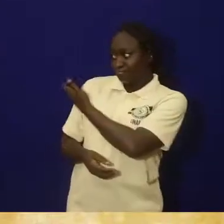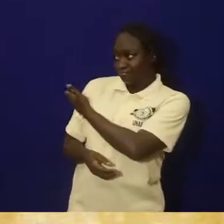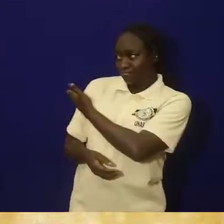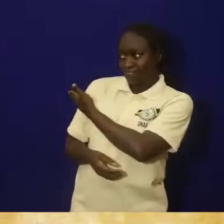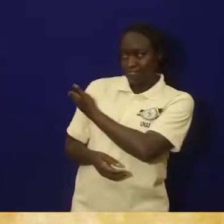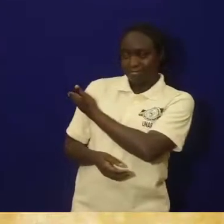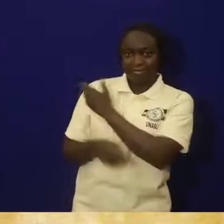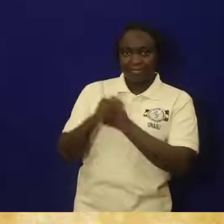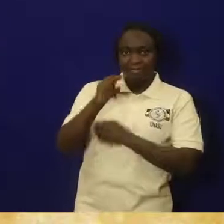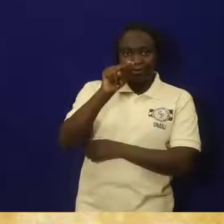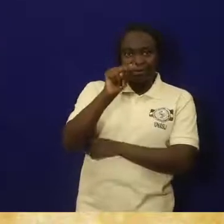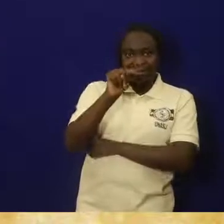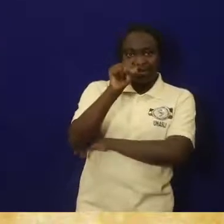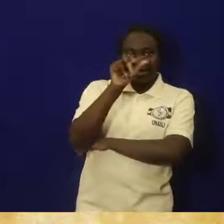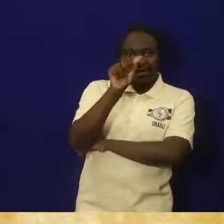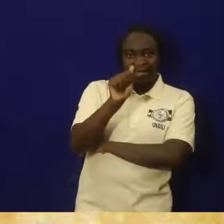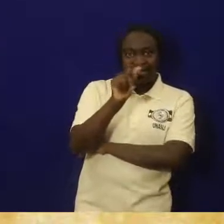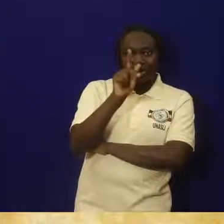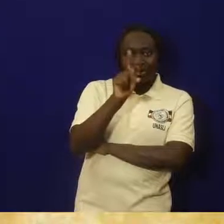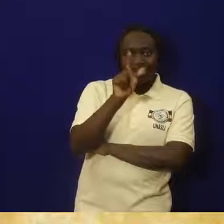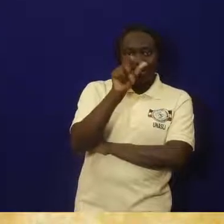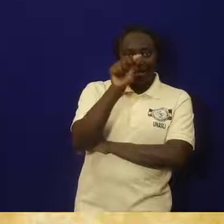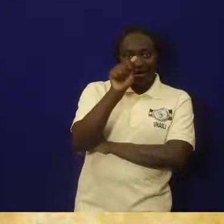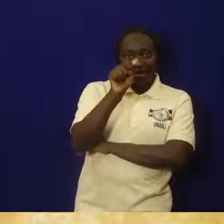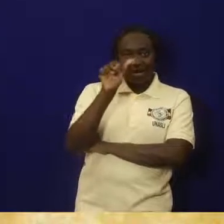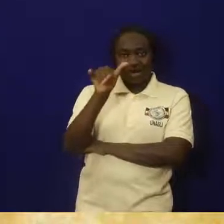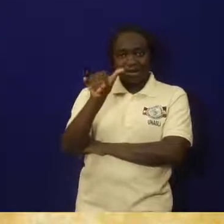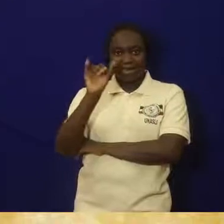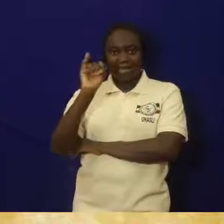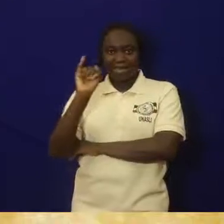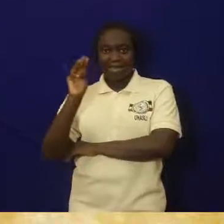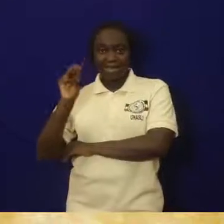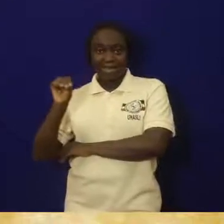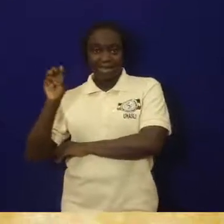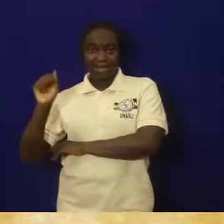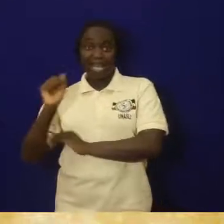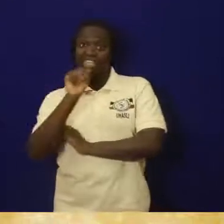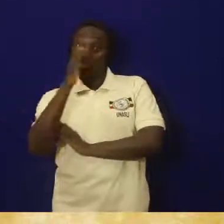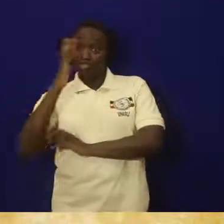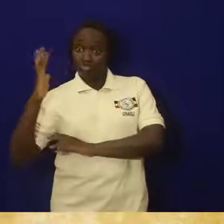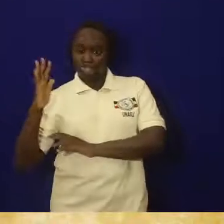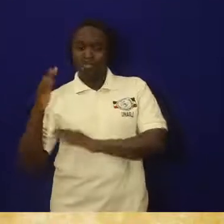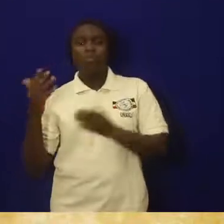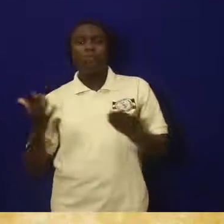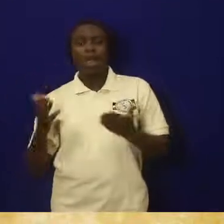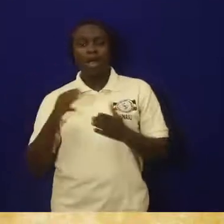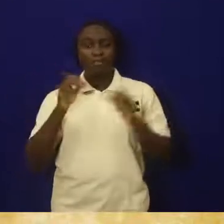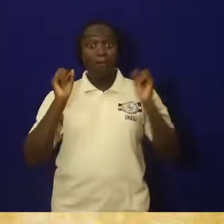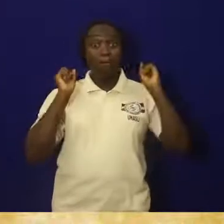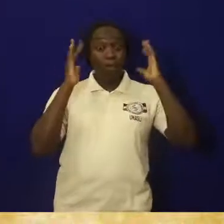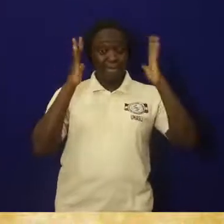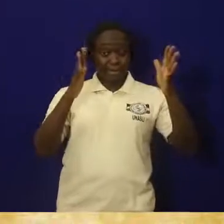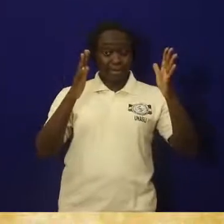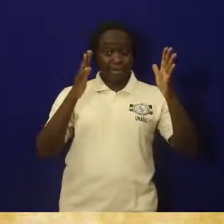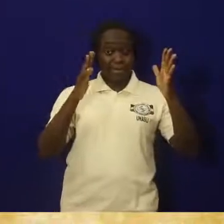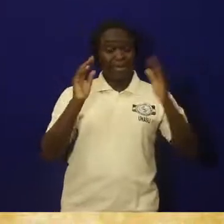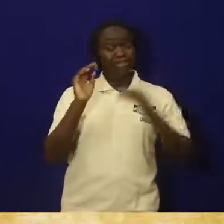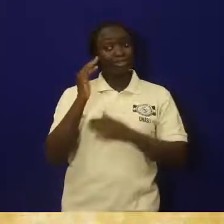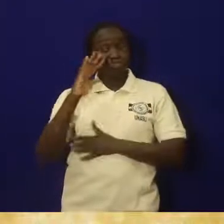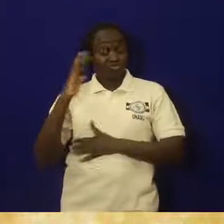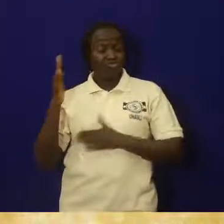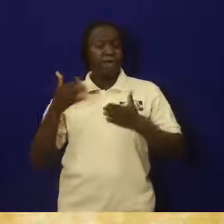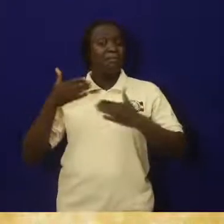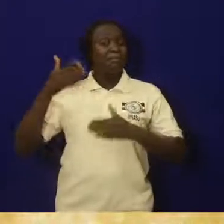That is the Nakayima tree. That tree is in Mubiende. And it tells us what the